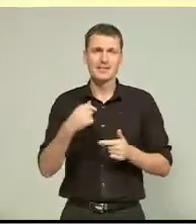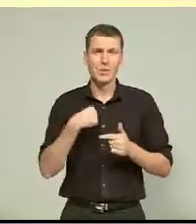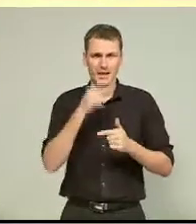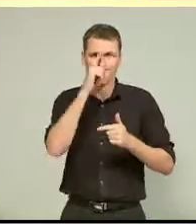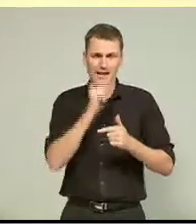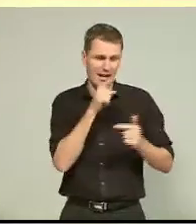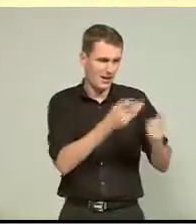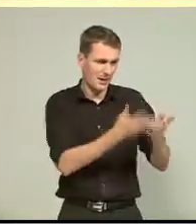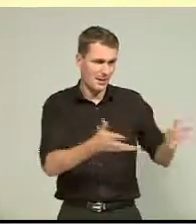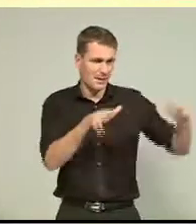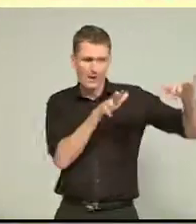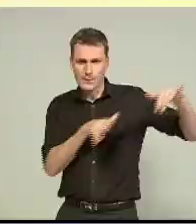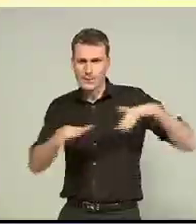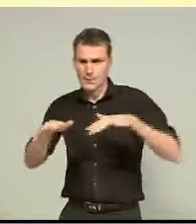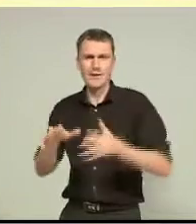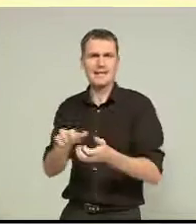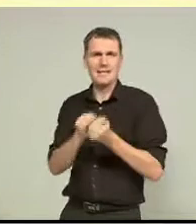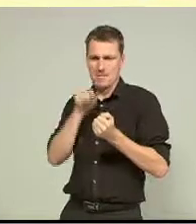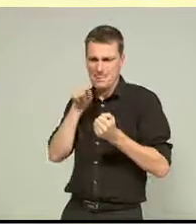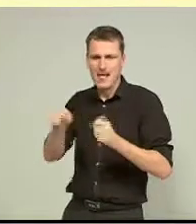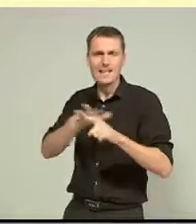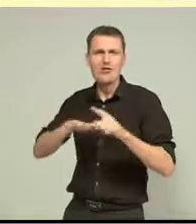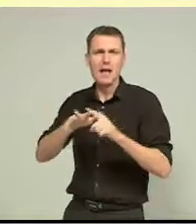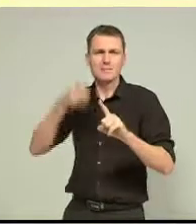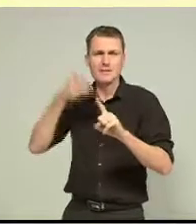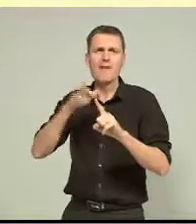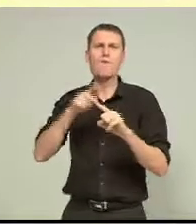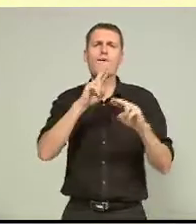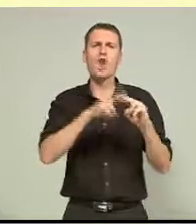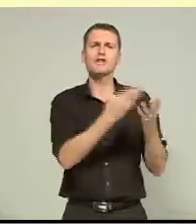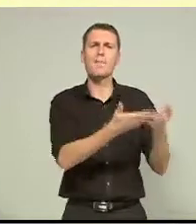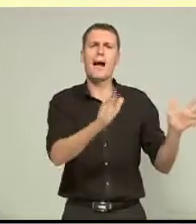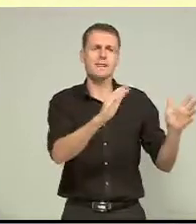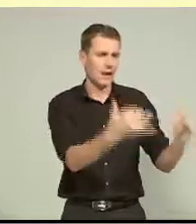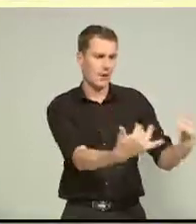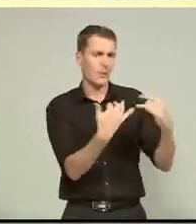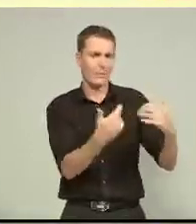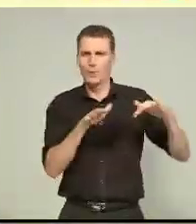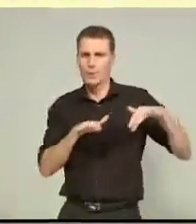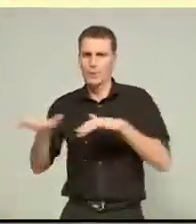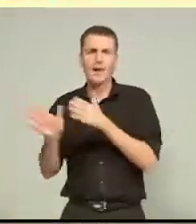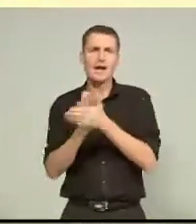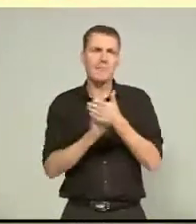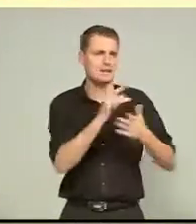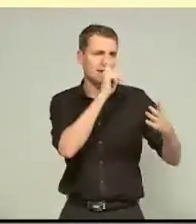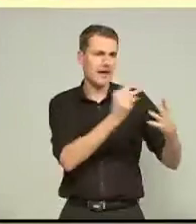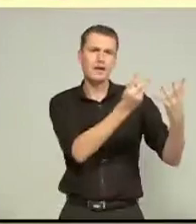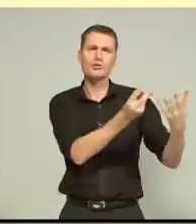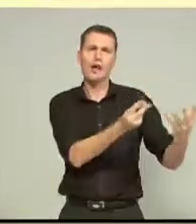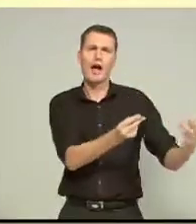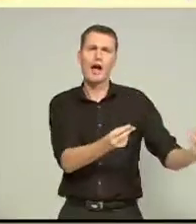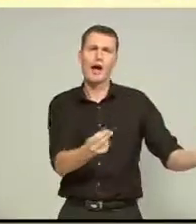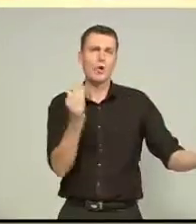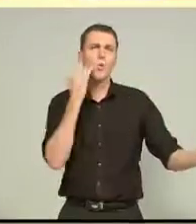capacity in this pipe purely for Flockton Basin. And that'll give Flockton Basin a chance to drain in the earlier parts of the storm